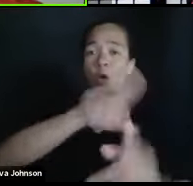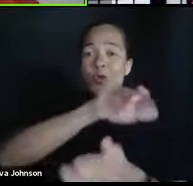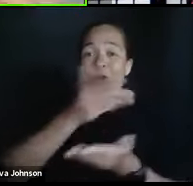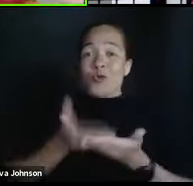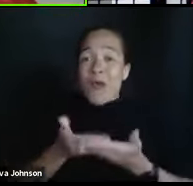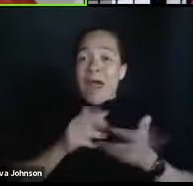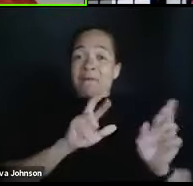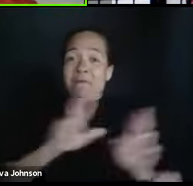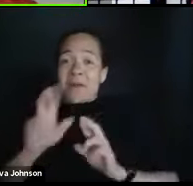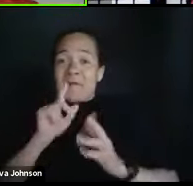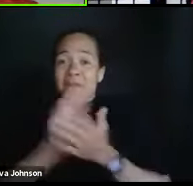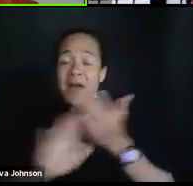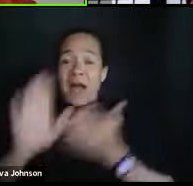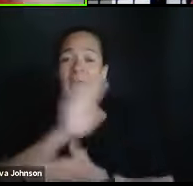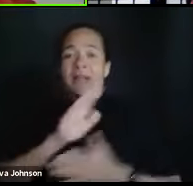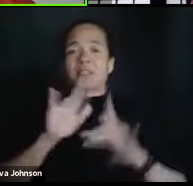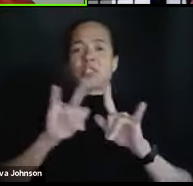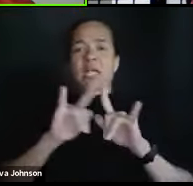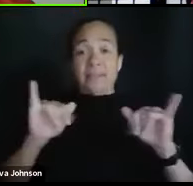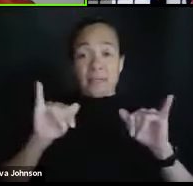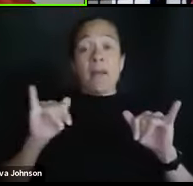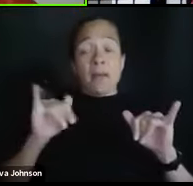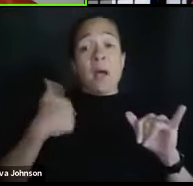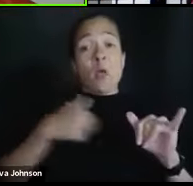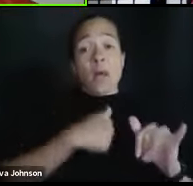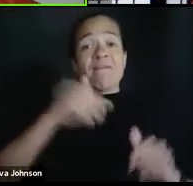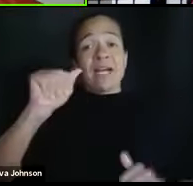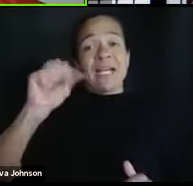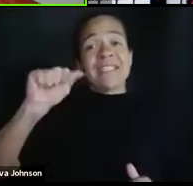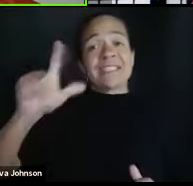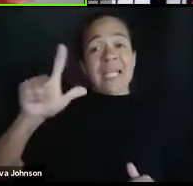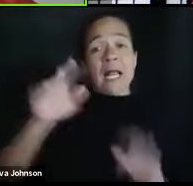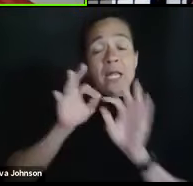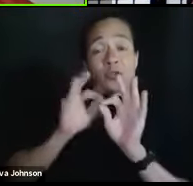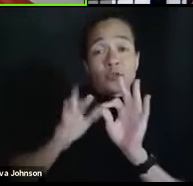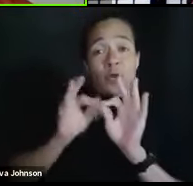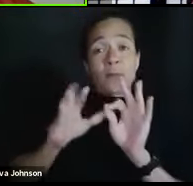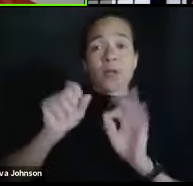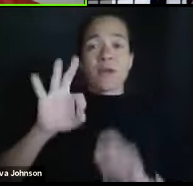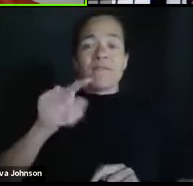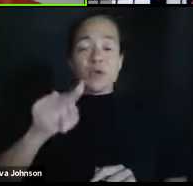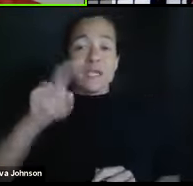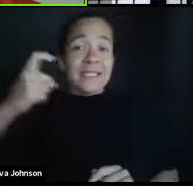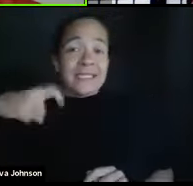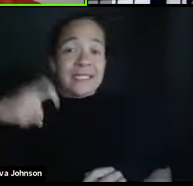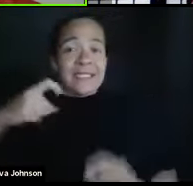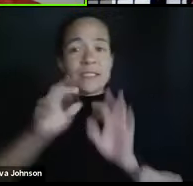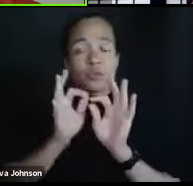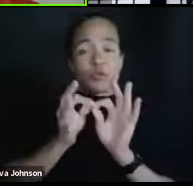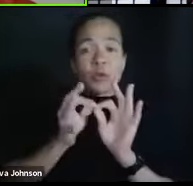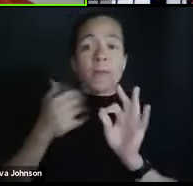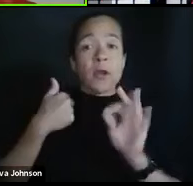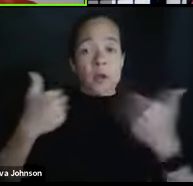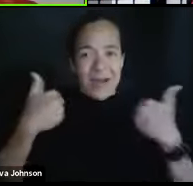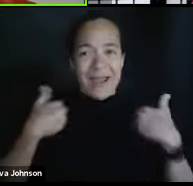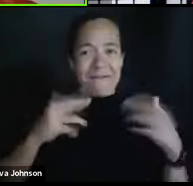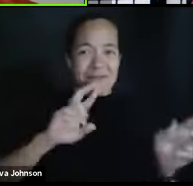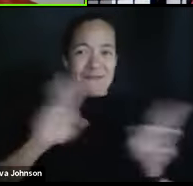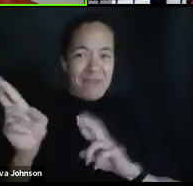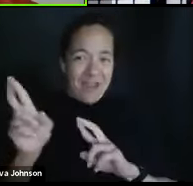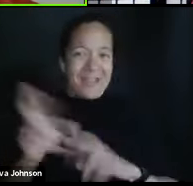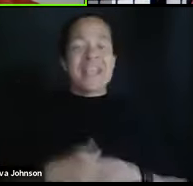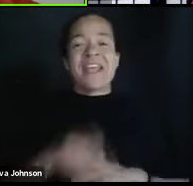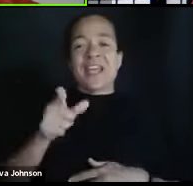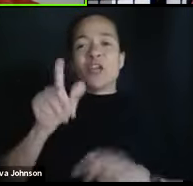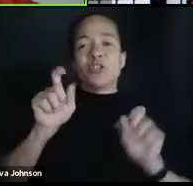I will also note that we do have an ASL interpreter. And so if you do need ASL interpretation, we do have that and you should see